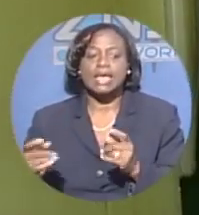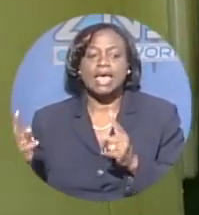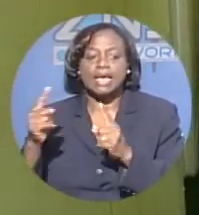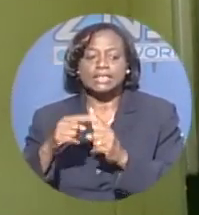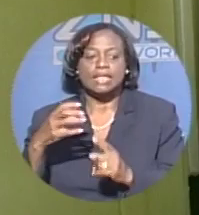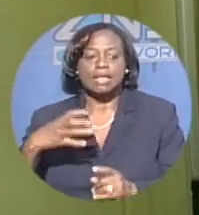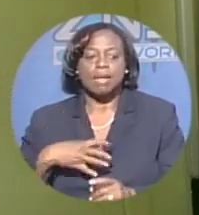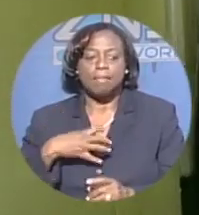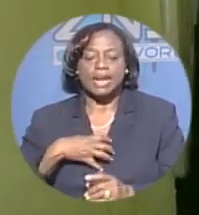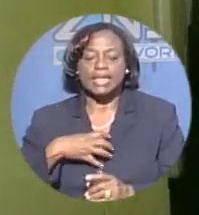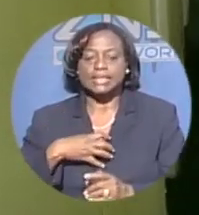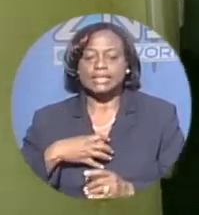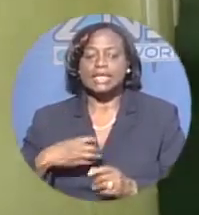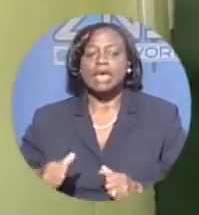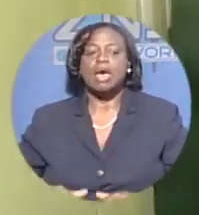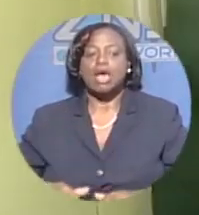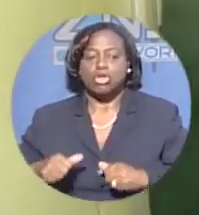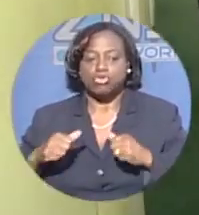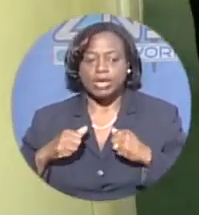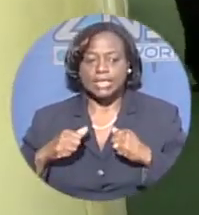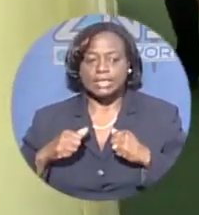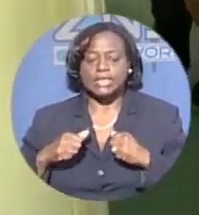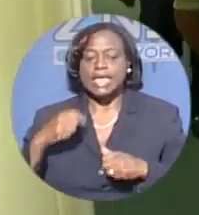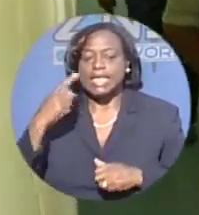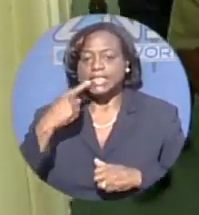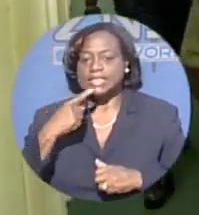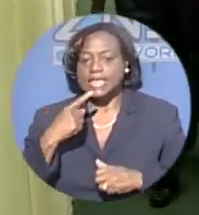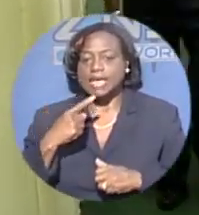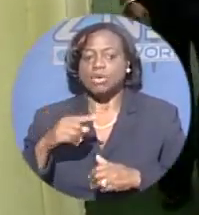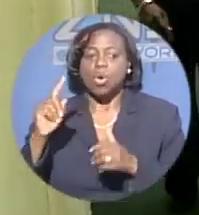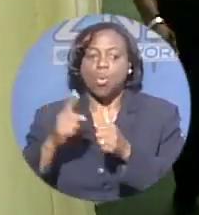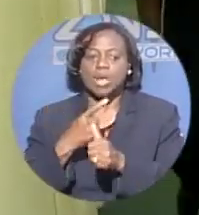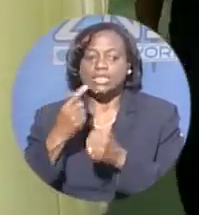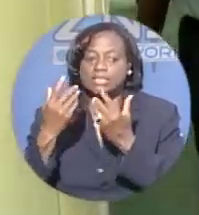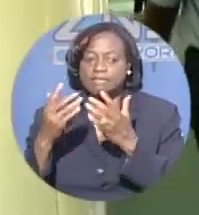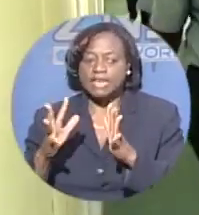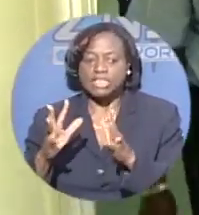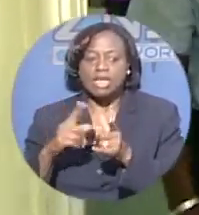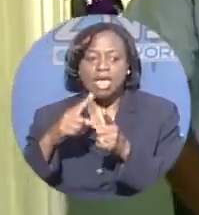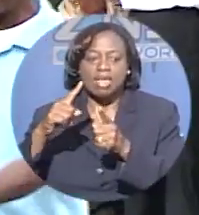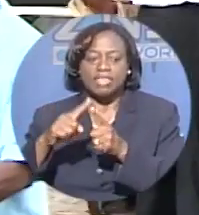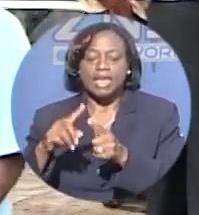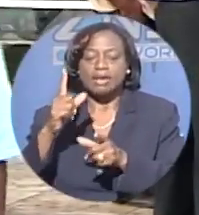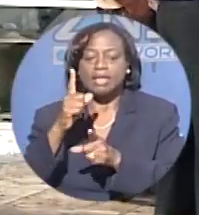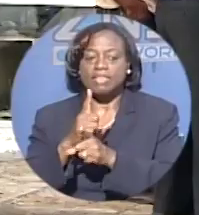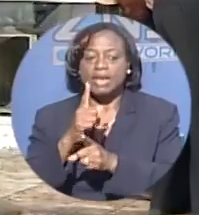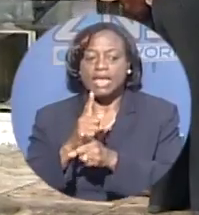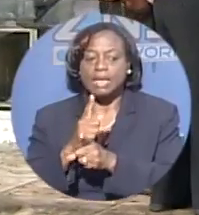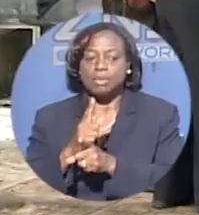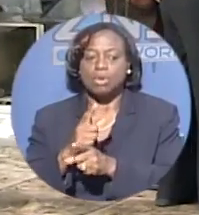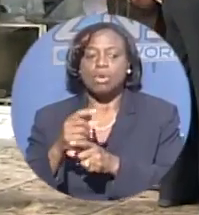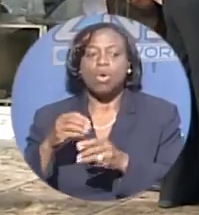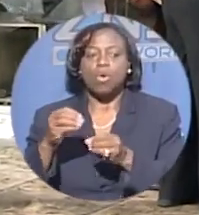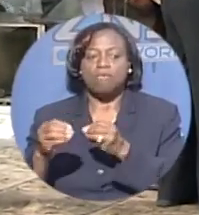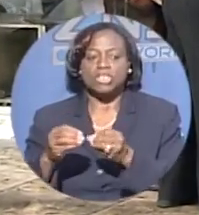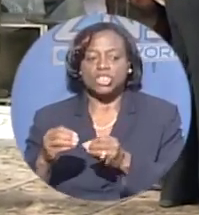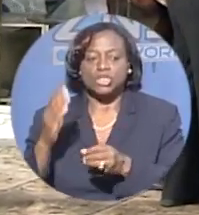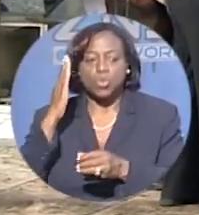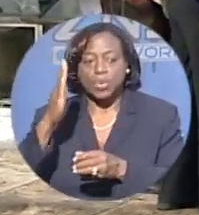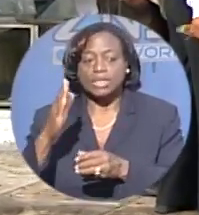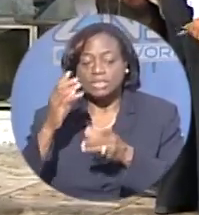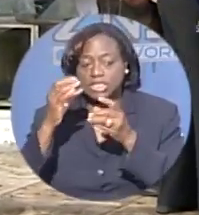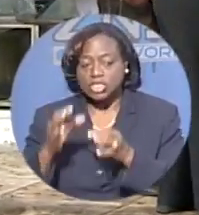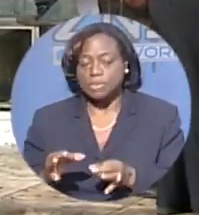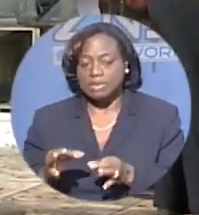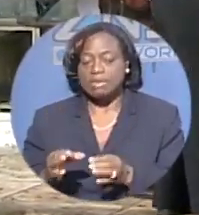been addressed. Brown confirmed that once this is done, label officials will determine their next course of action. We can tell you, though, that when